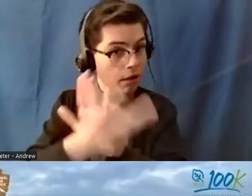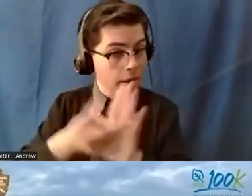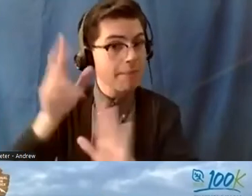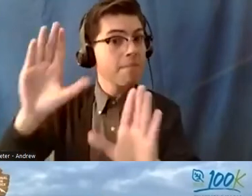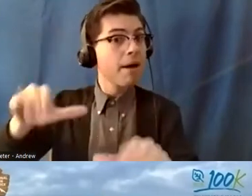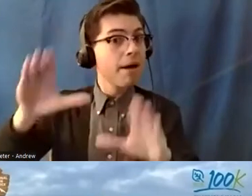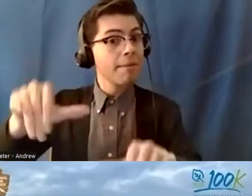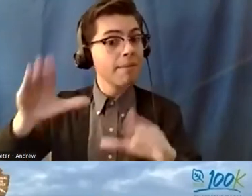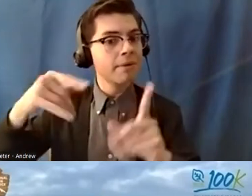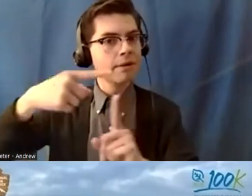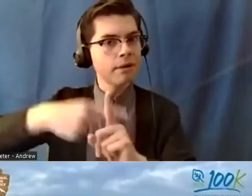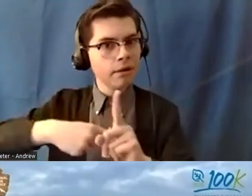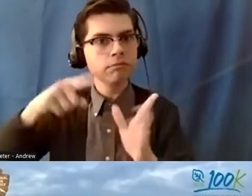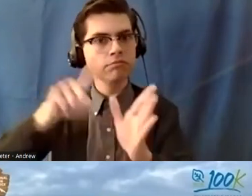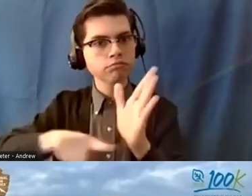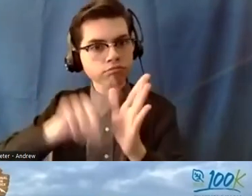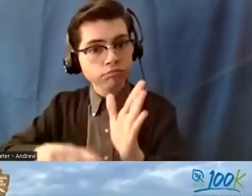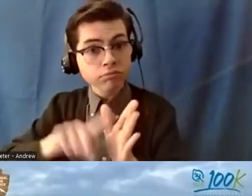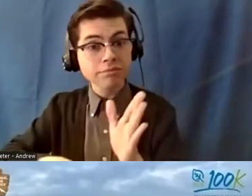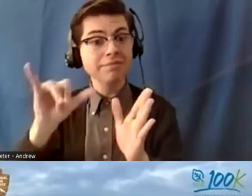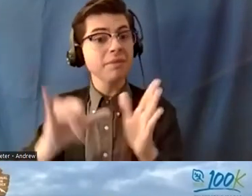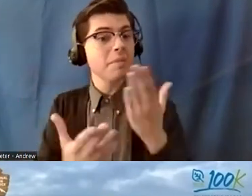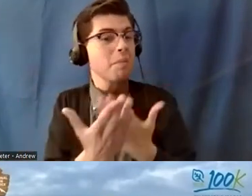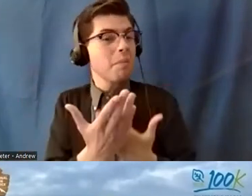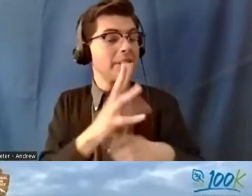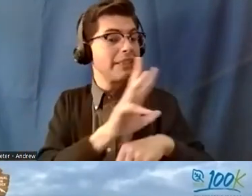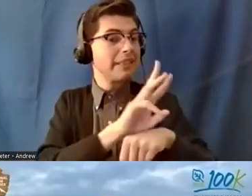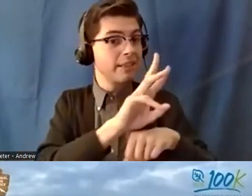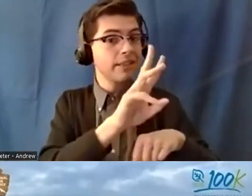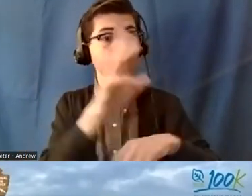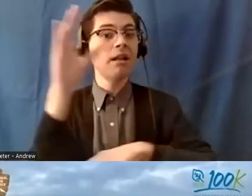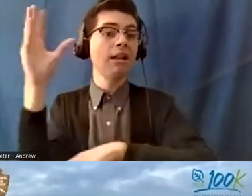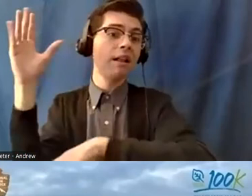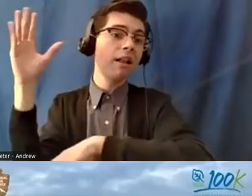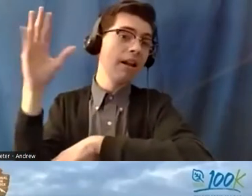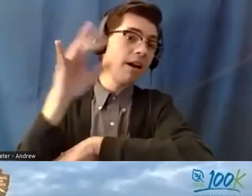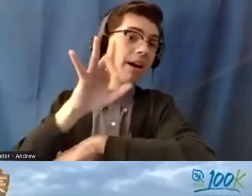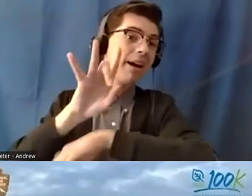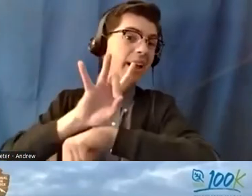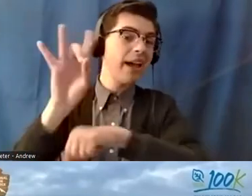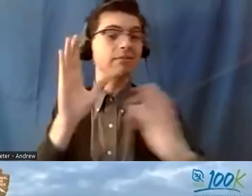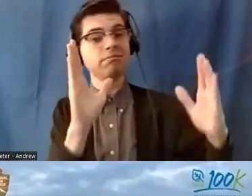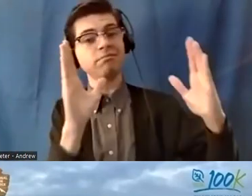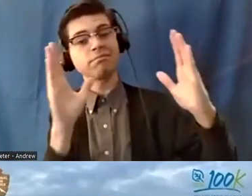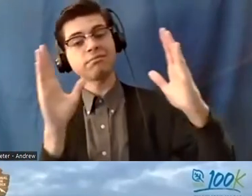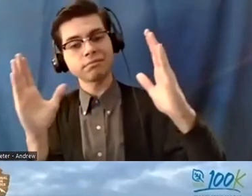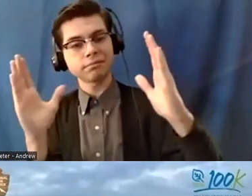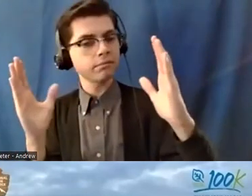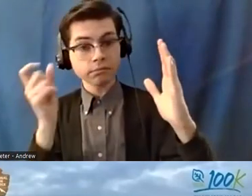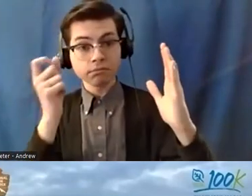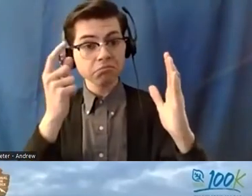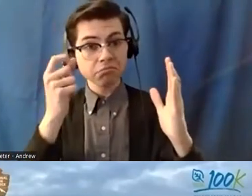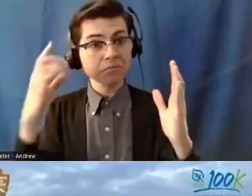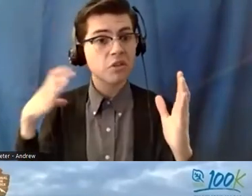six in the morning all the way to about eight at night and i didn't mind the chief said oh you don't have to go back we'll find somebody up no